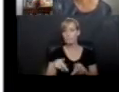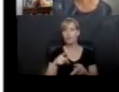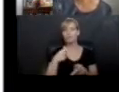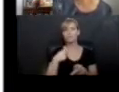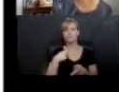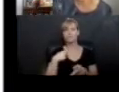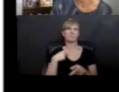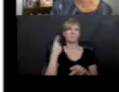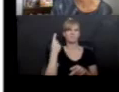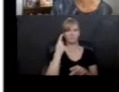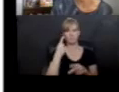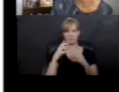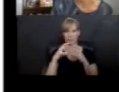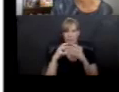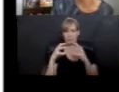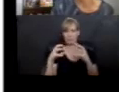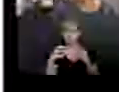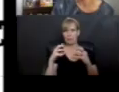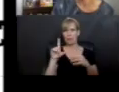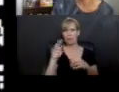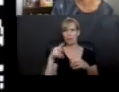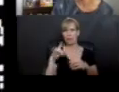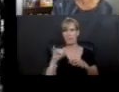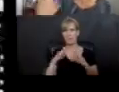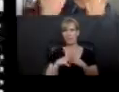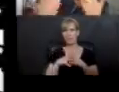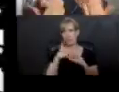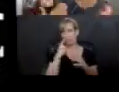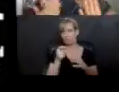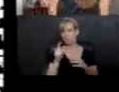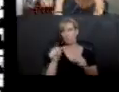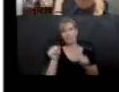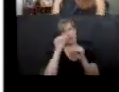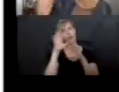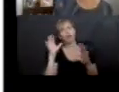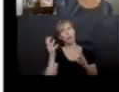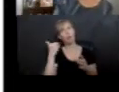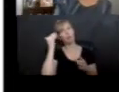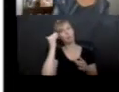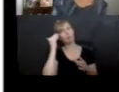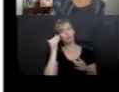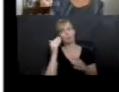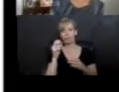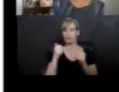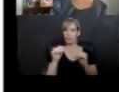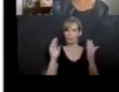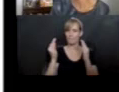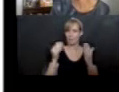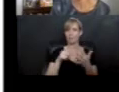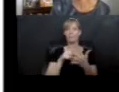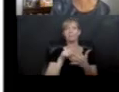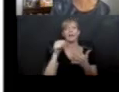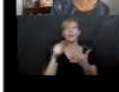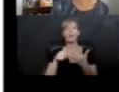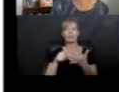small, lumpy football looks like, right? We've all seen a football, right? So try comparing to help your reader visualize. Be